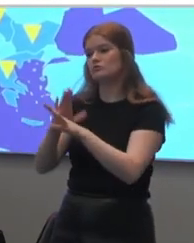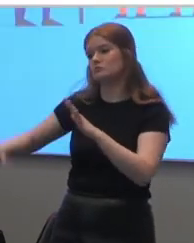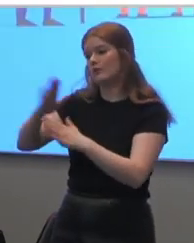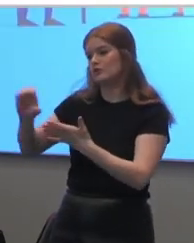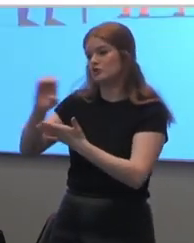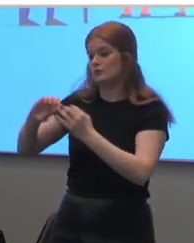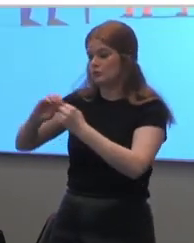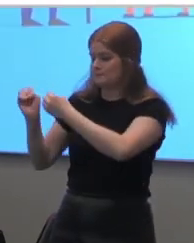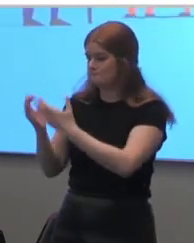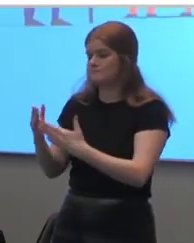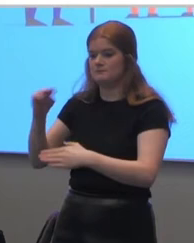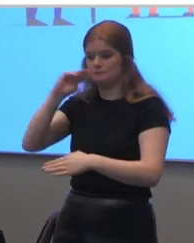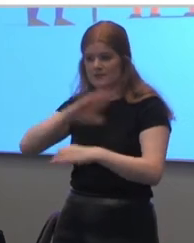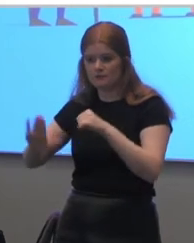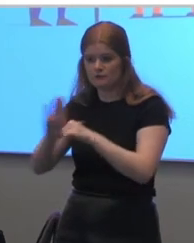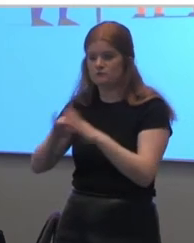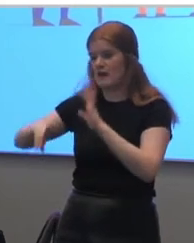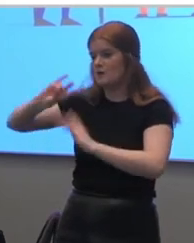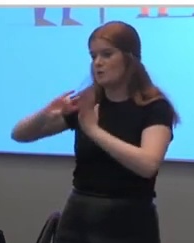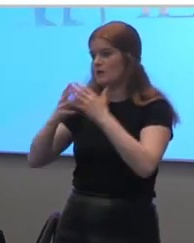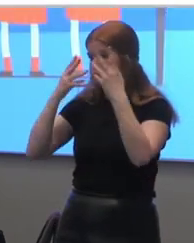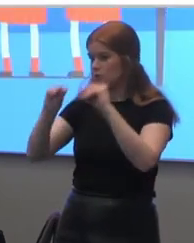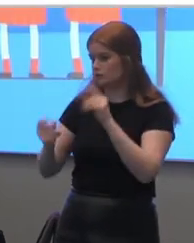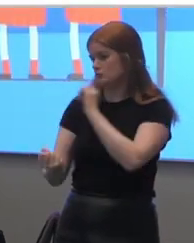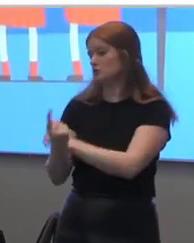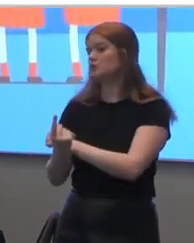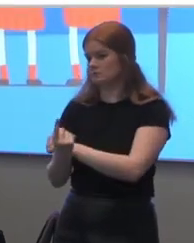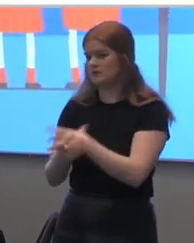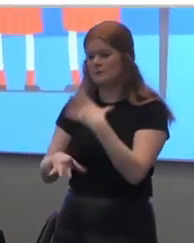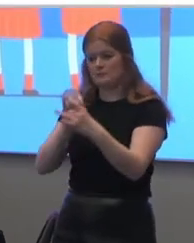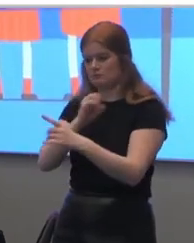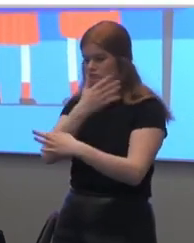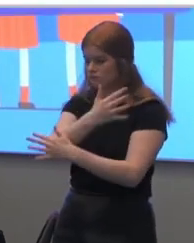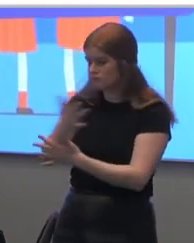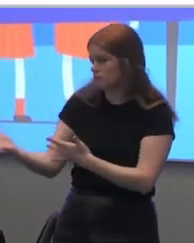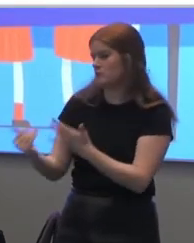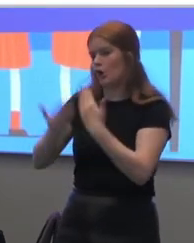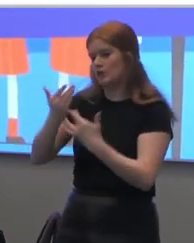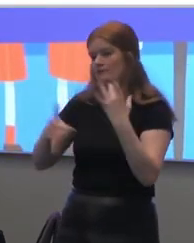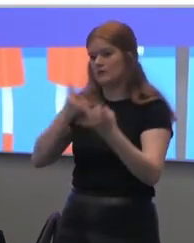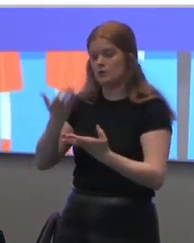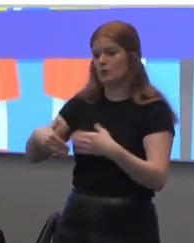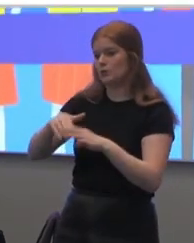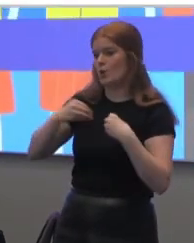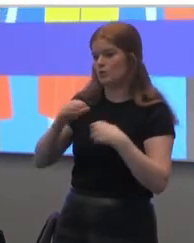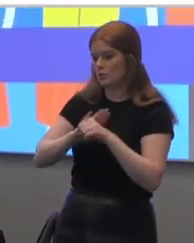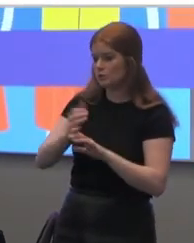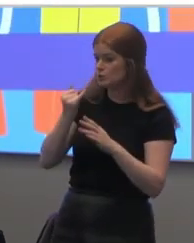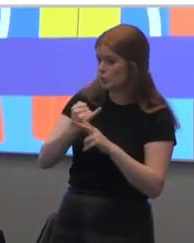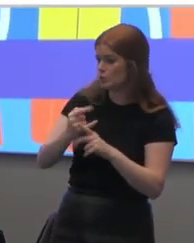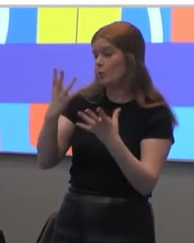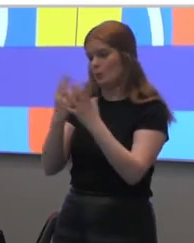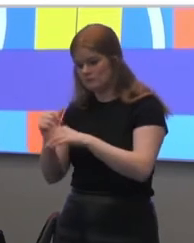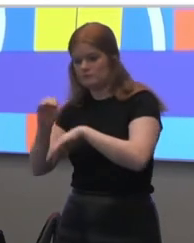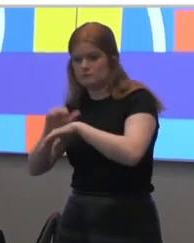to provide meaningful and high-quality educational opportunities that make sure every learner feels included in their local school alongside